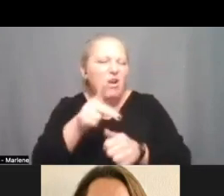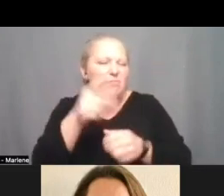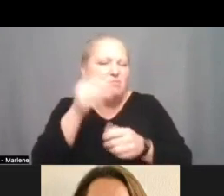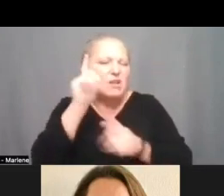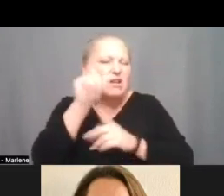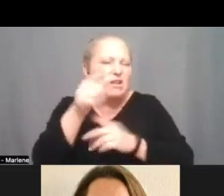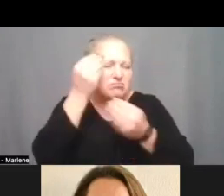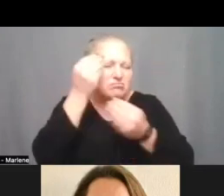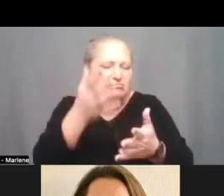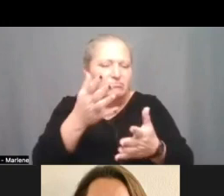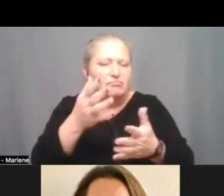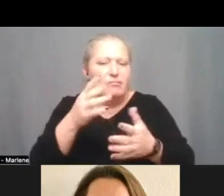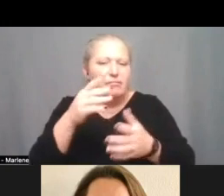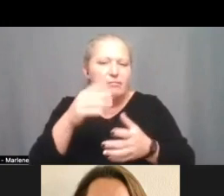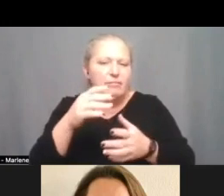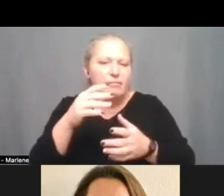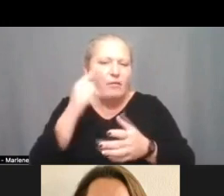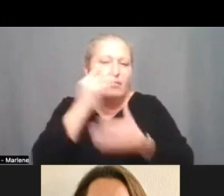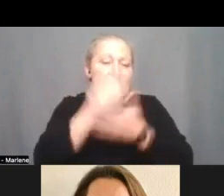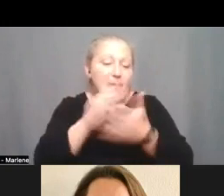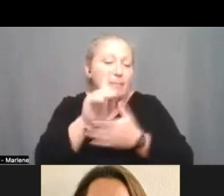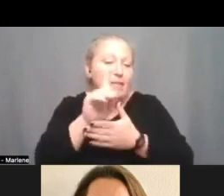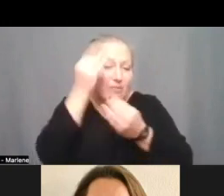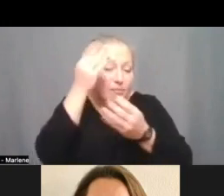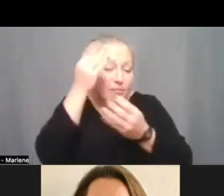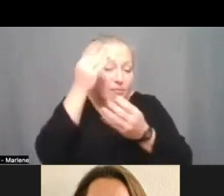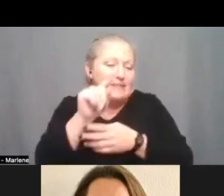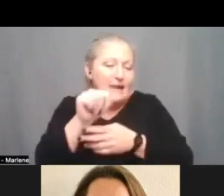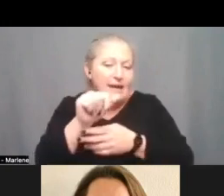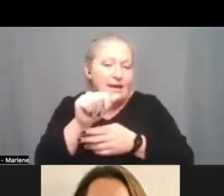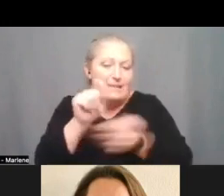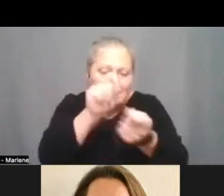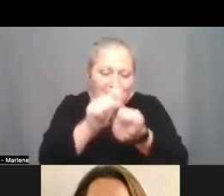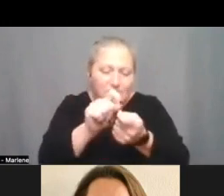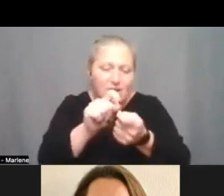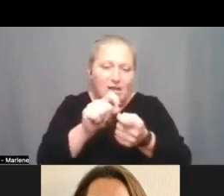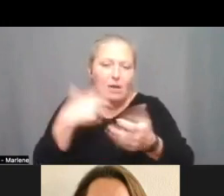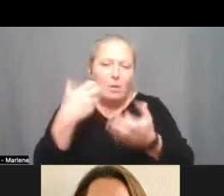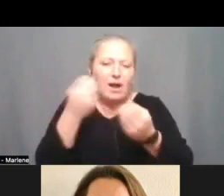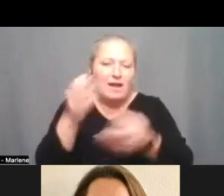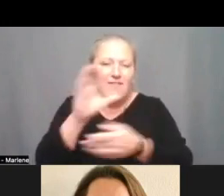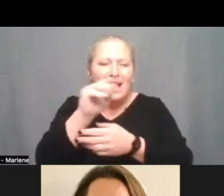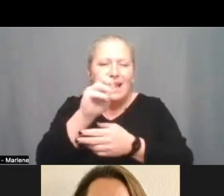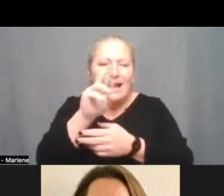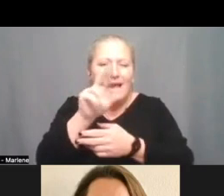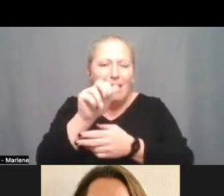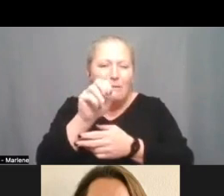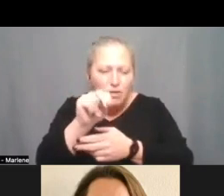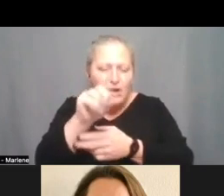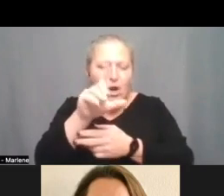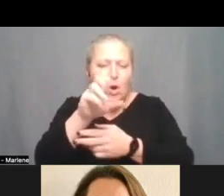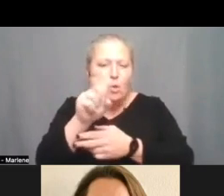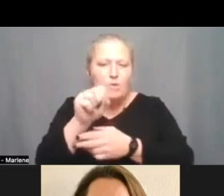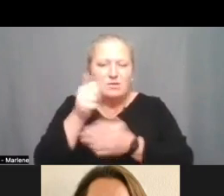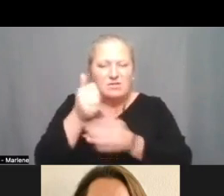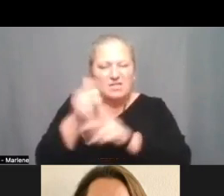of you know the some of the data specifically i would want to give uh cameron lewis our assessment person a chance to sort